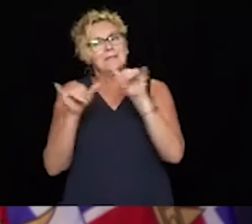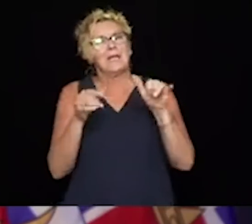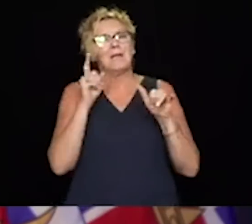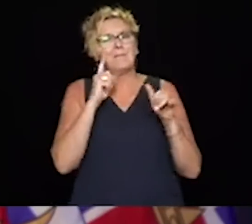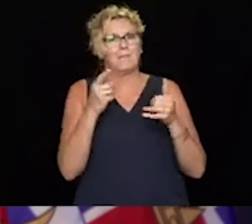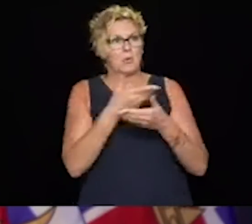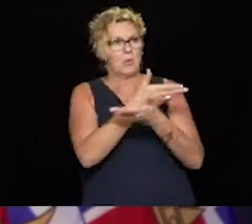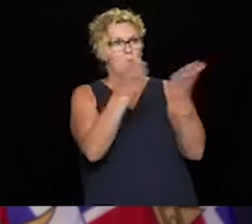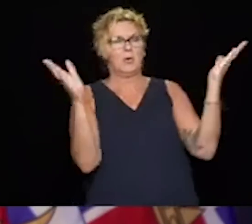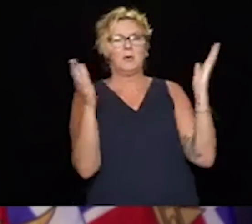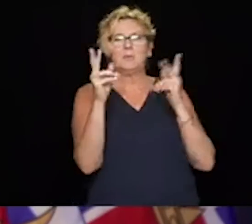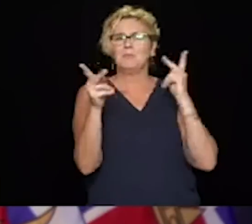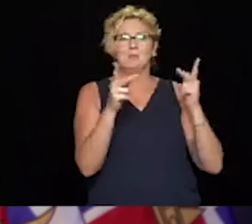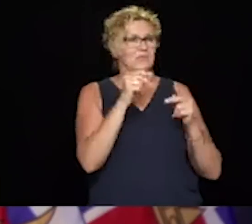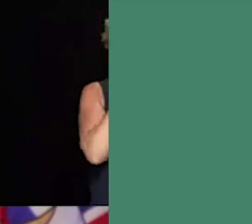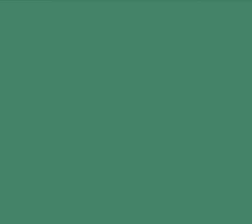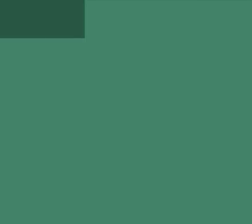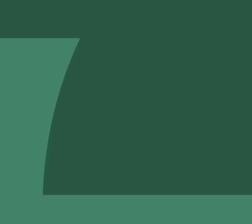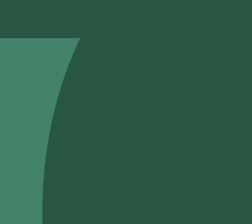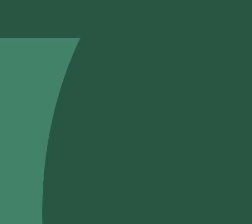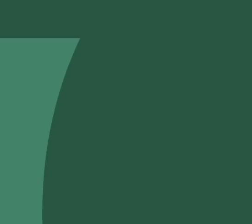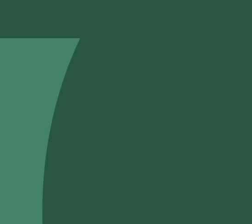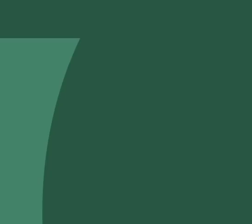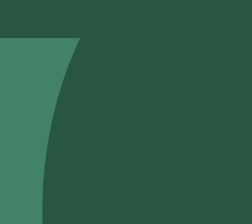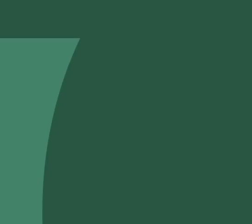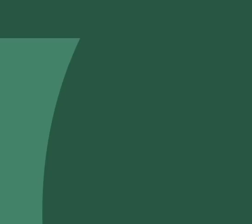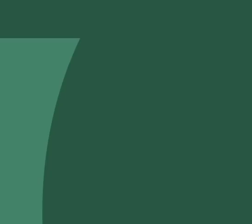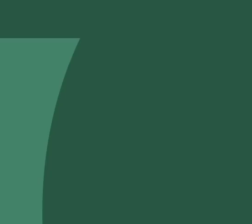to consider getting the influenza vaccine as well.